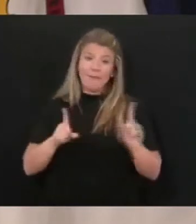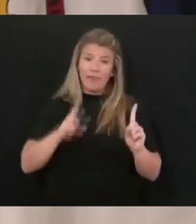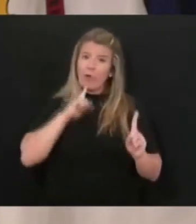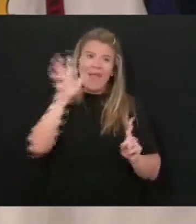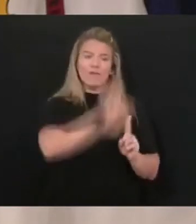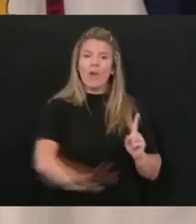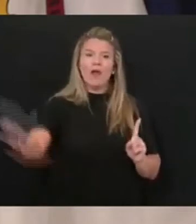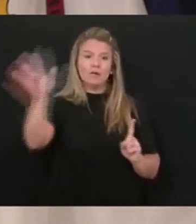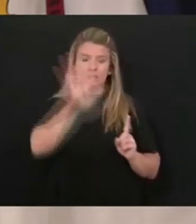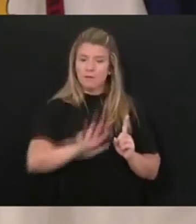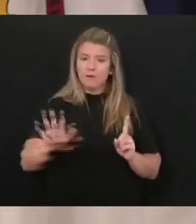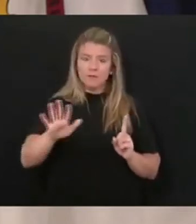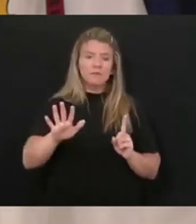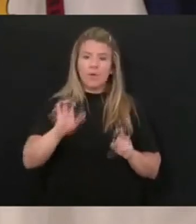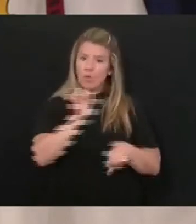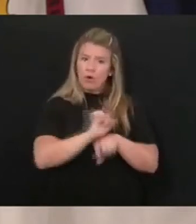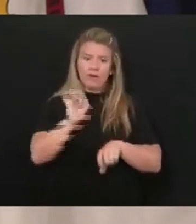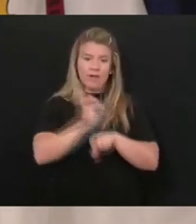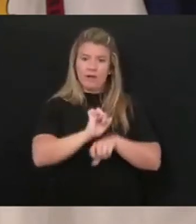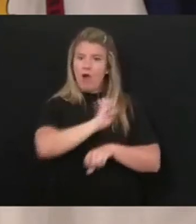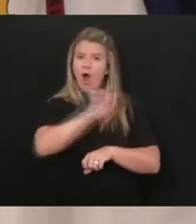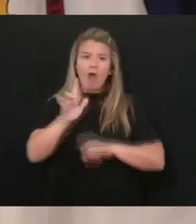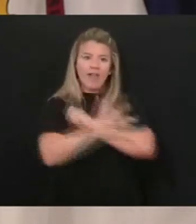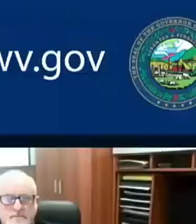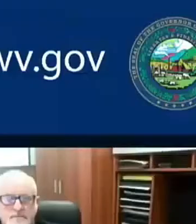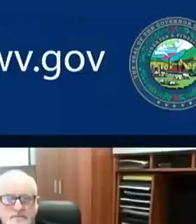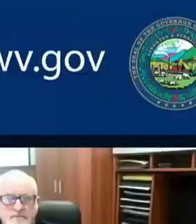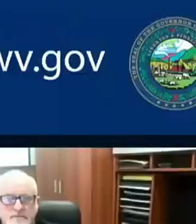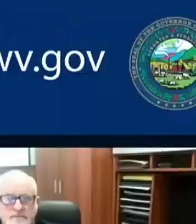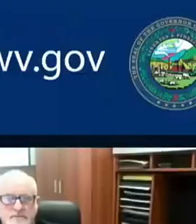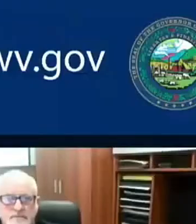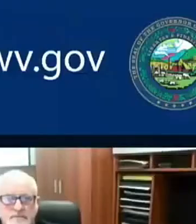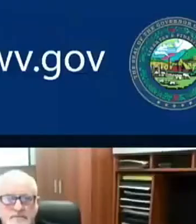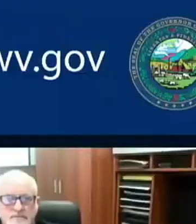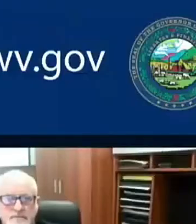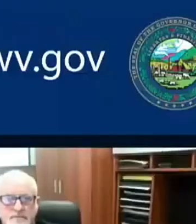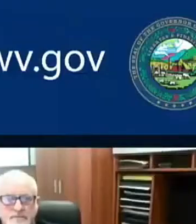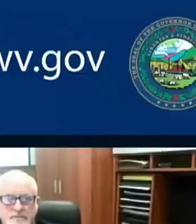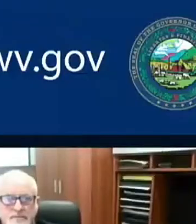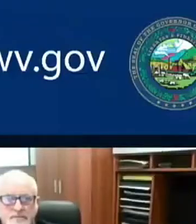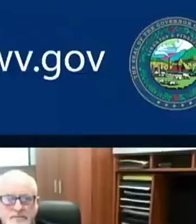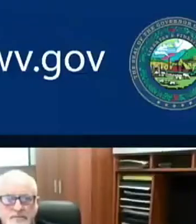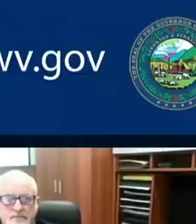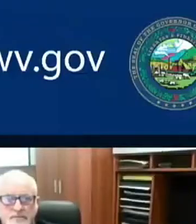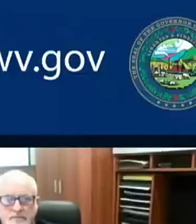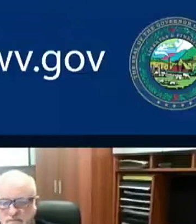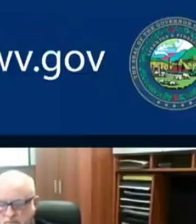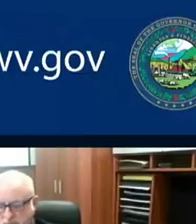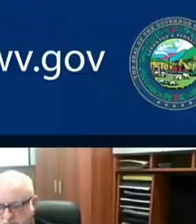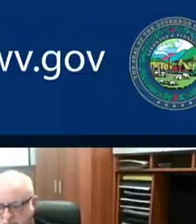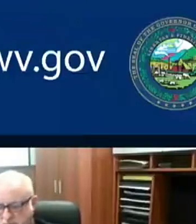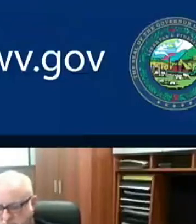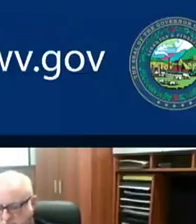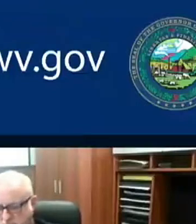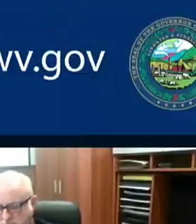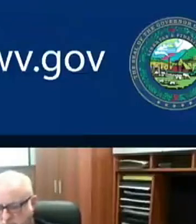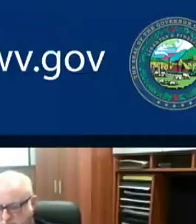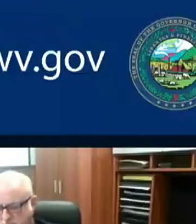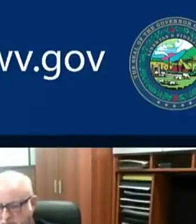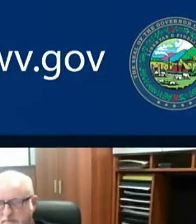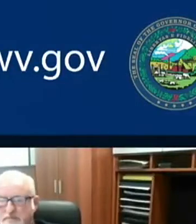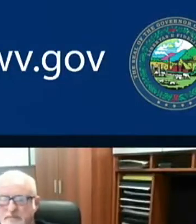all across all 55 counties. All right, thank you, Paul. Next, we'll go to Steve Adams with Ogden Newspapers.